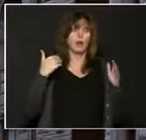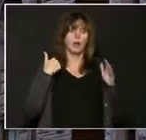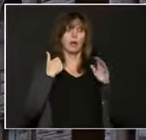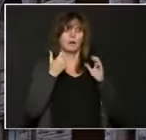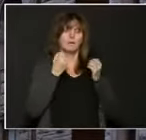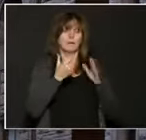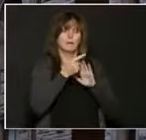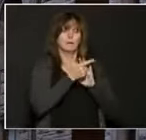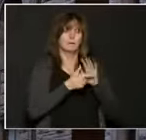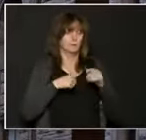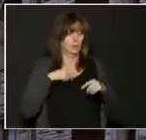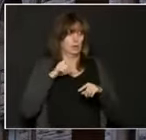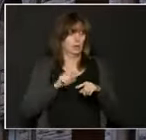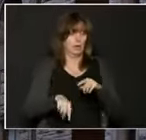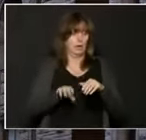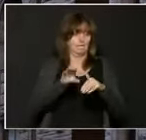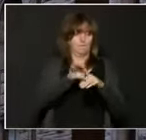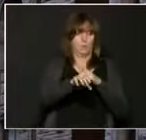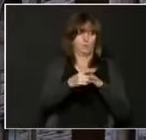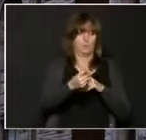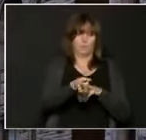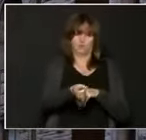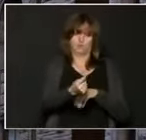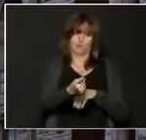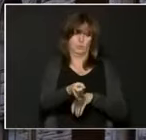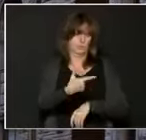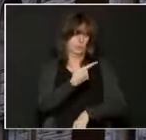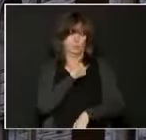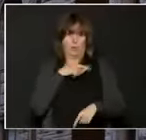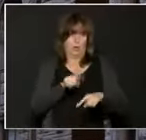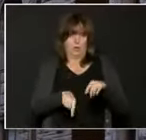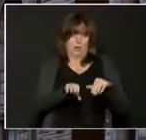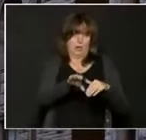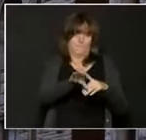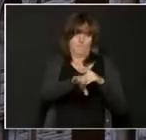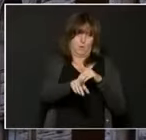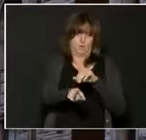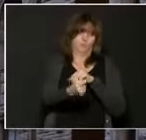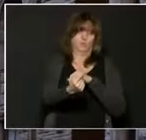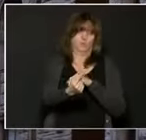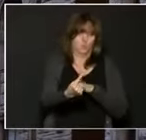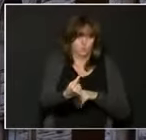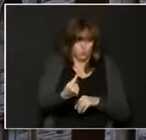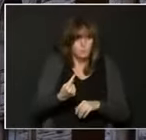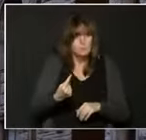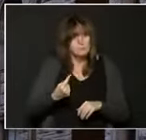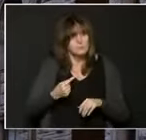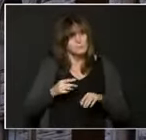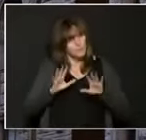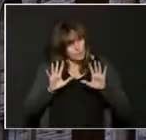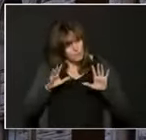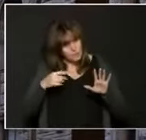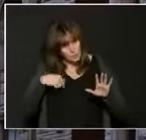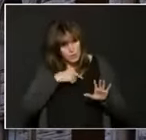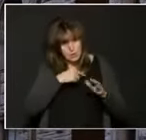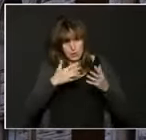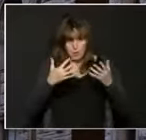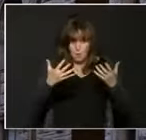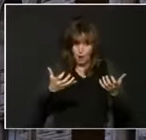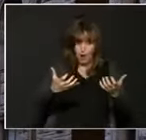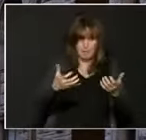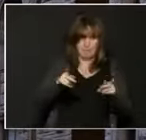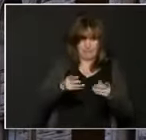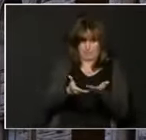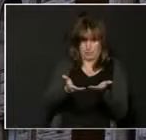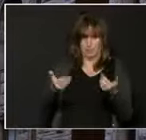vaccine. That's clear, because we want to make sure that people say they only would want it, and we want to make sure we have